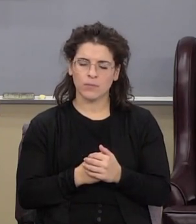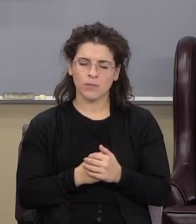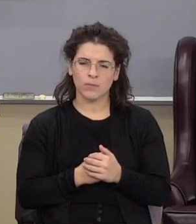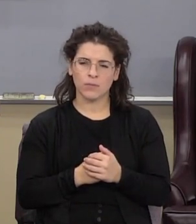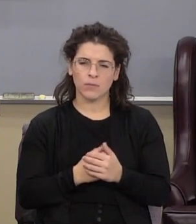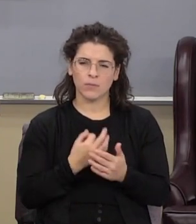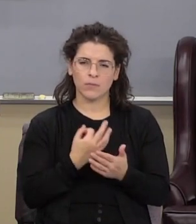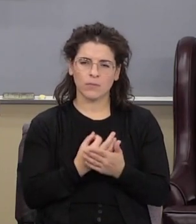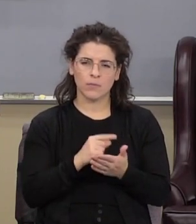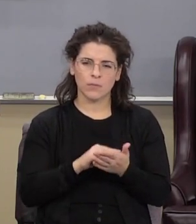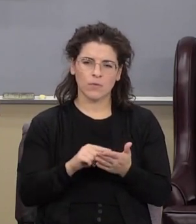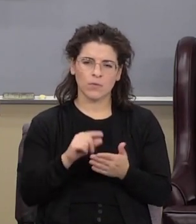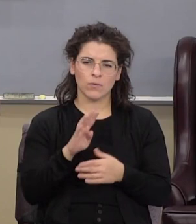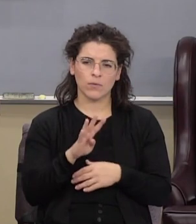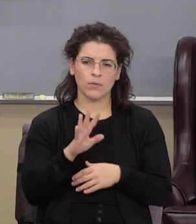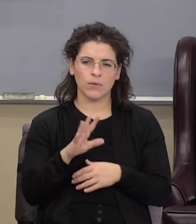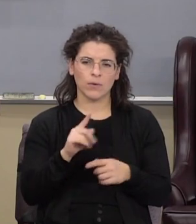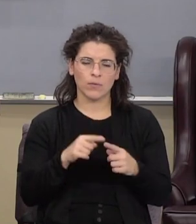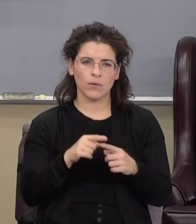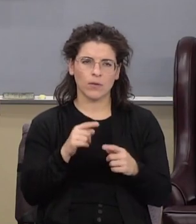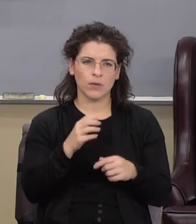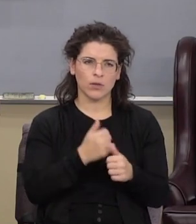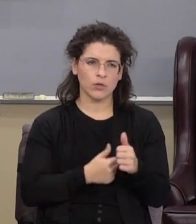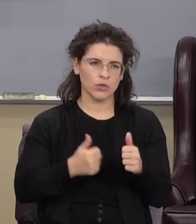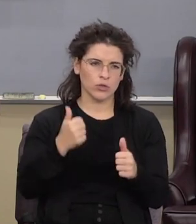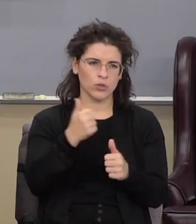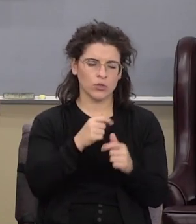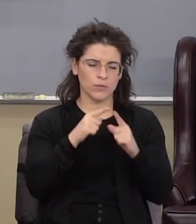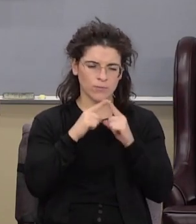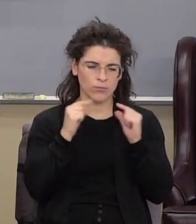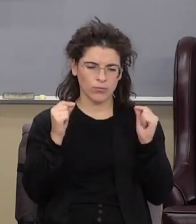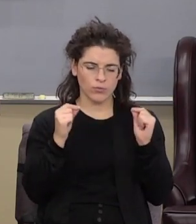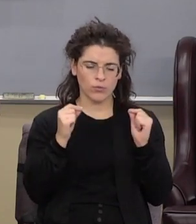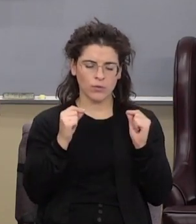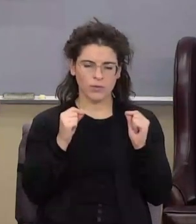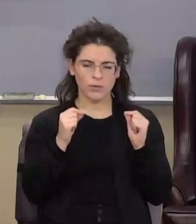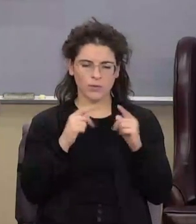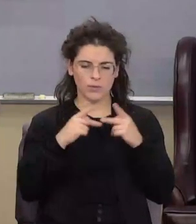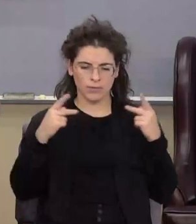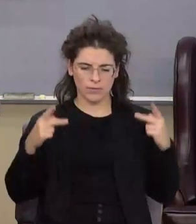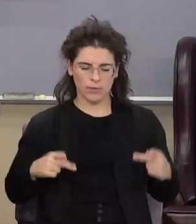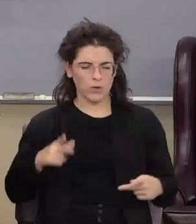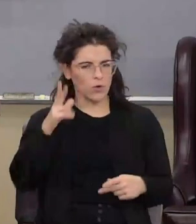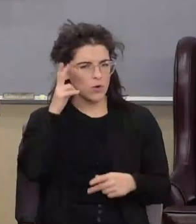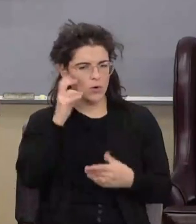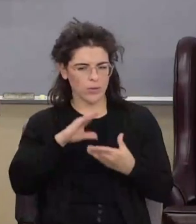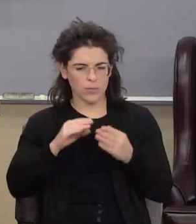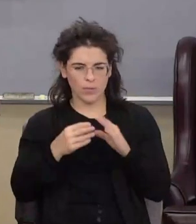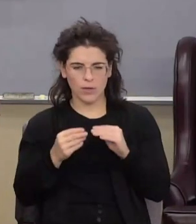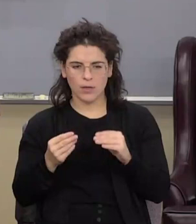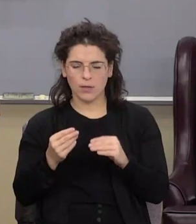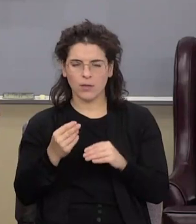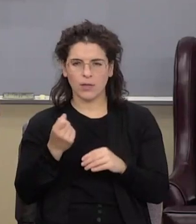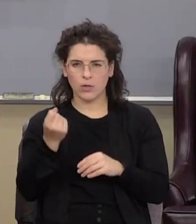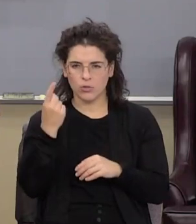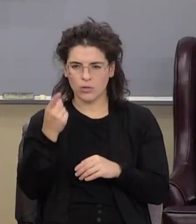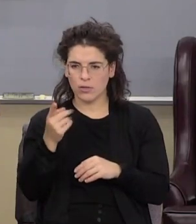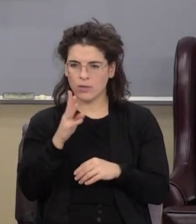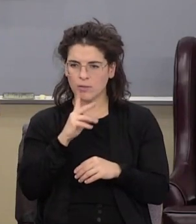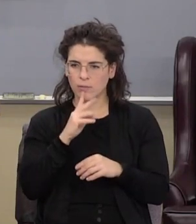in verse 45 when the chief priests and Pharisees had heard his parable they perceived that he spake of them they got it